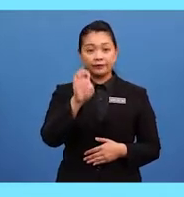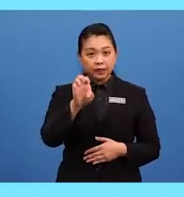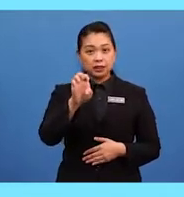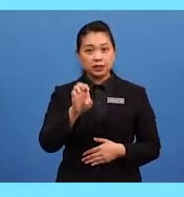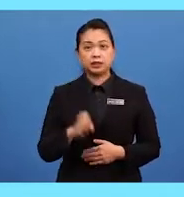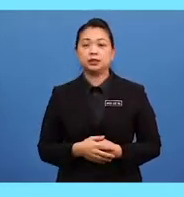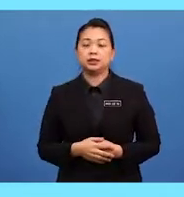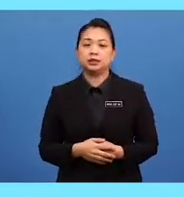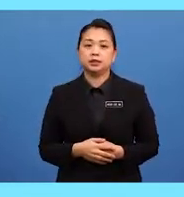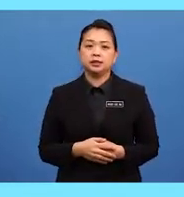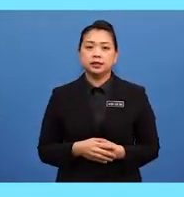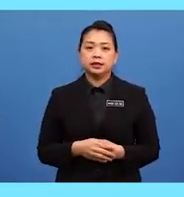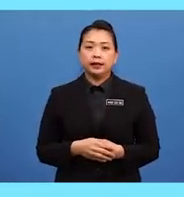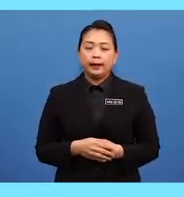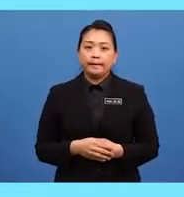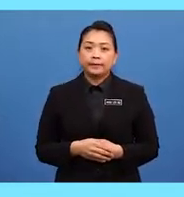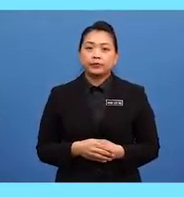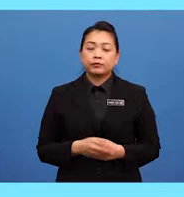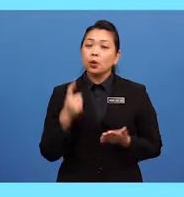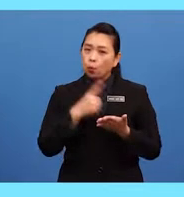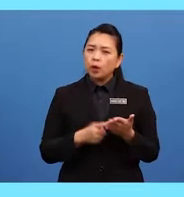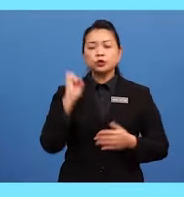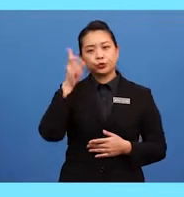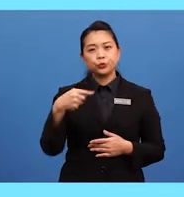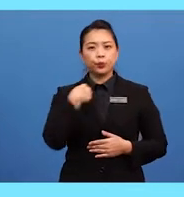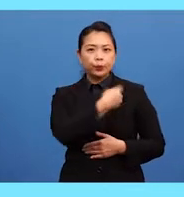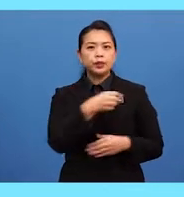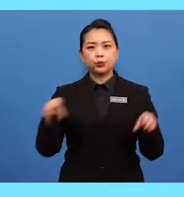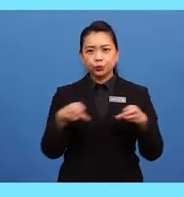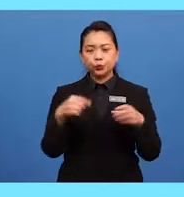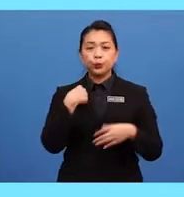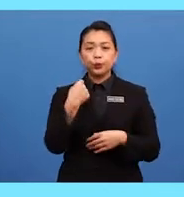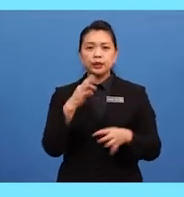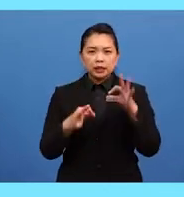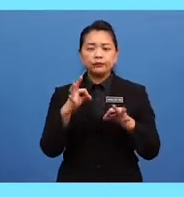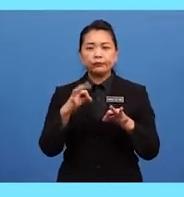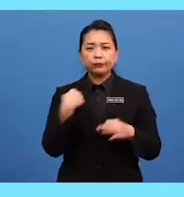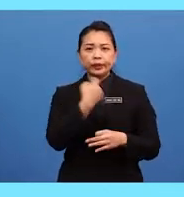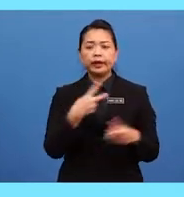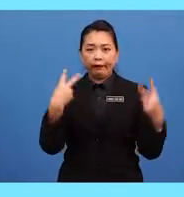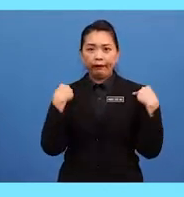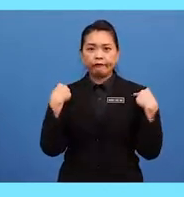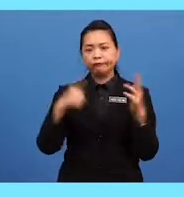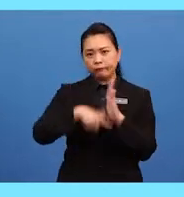and FE? What should we do if we have more than one brush?